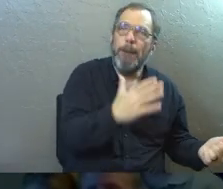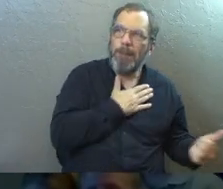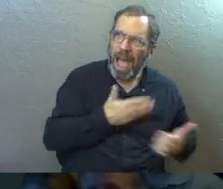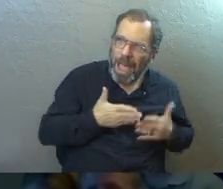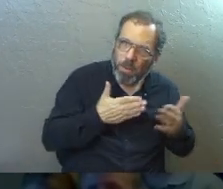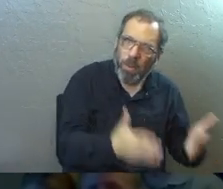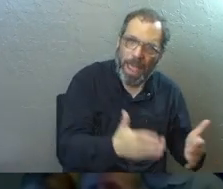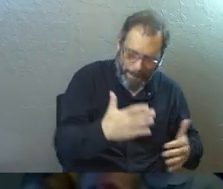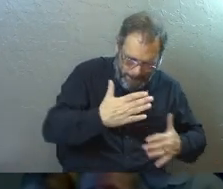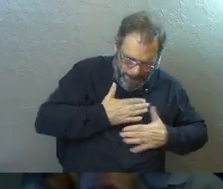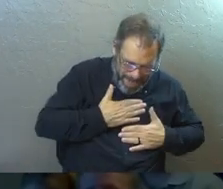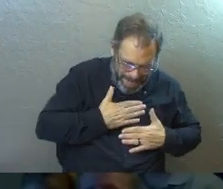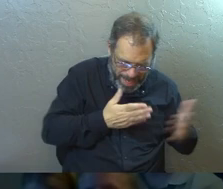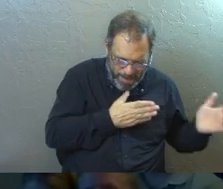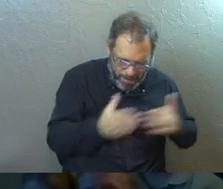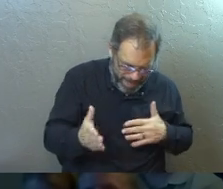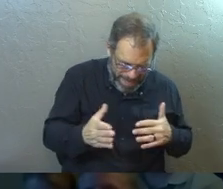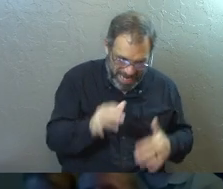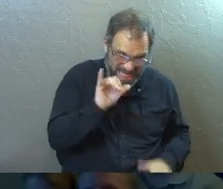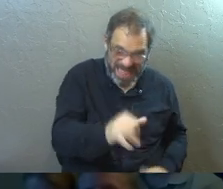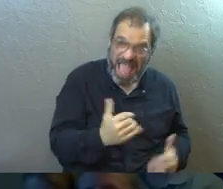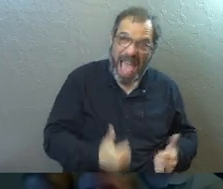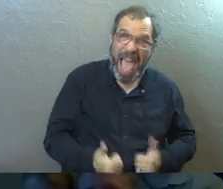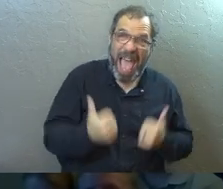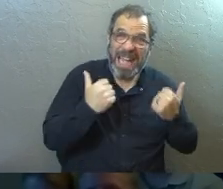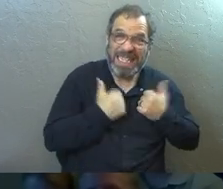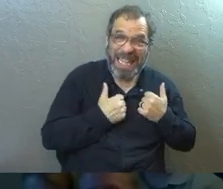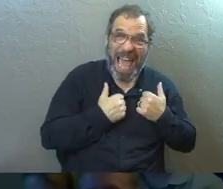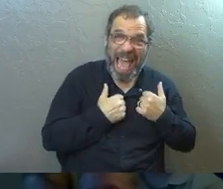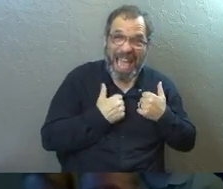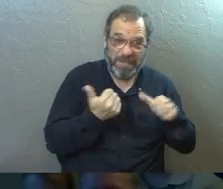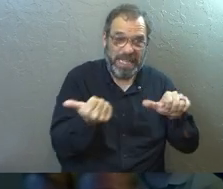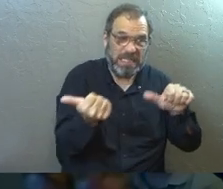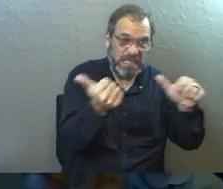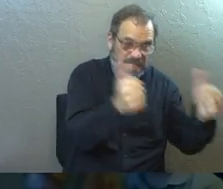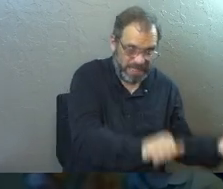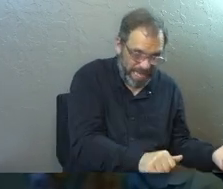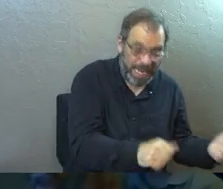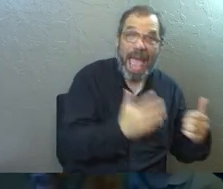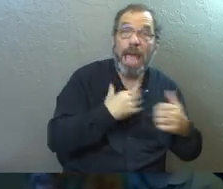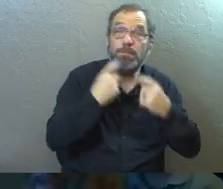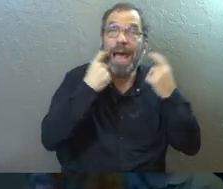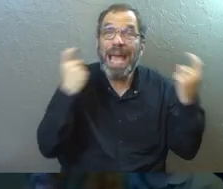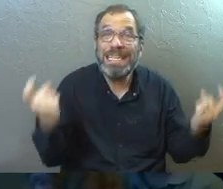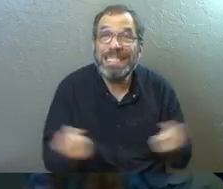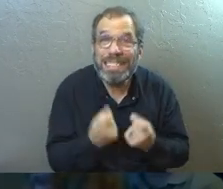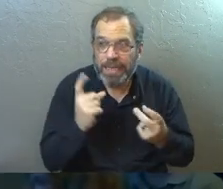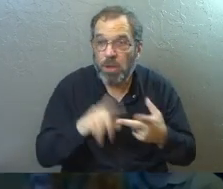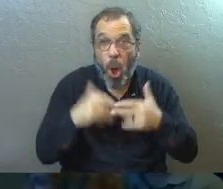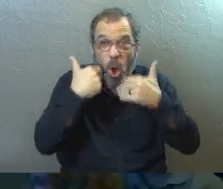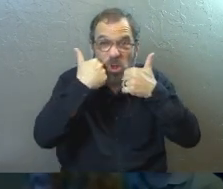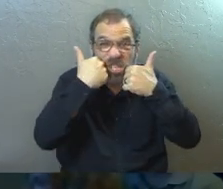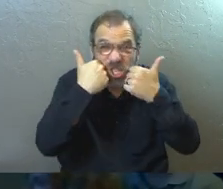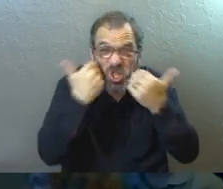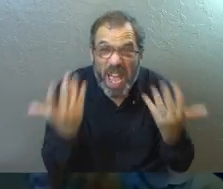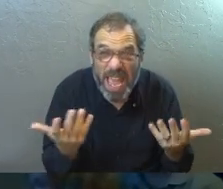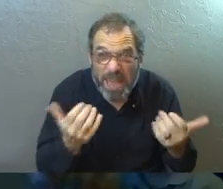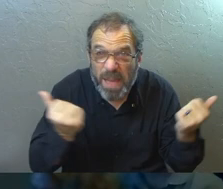it my way according to my agenda. That life is dead. Also, all the sins I've done, all the shame.